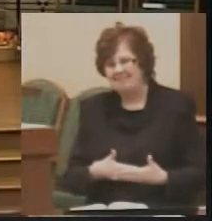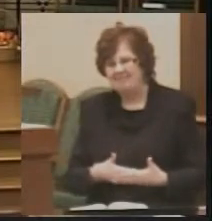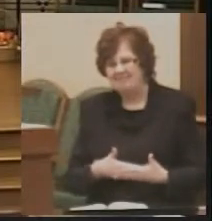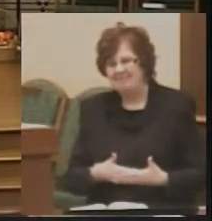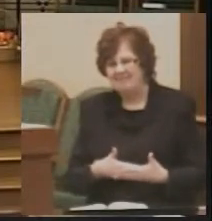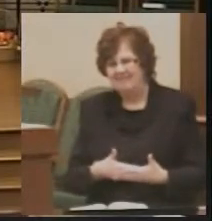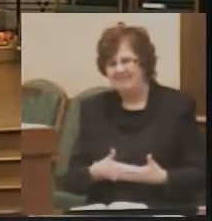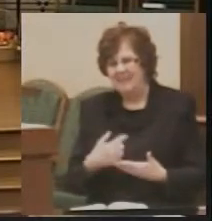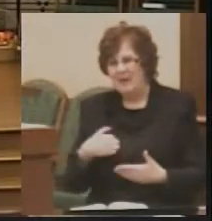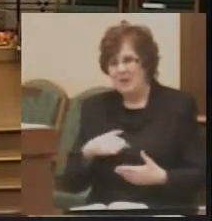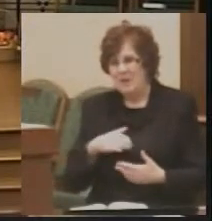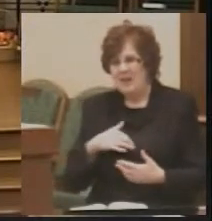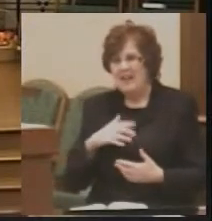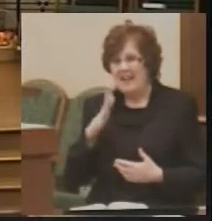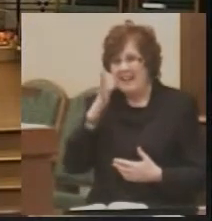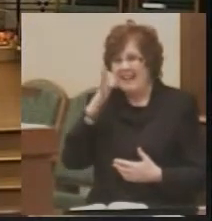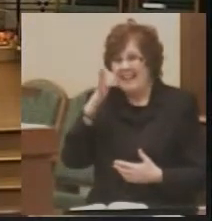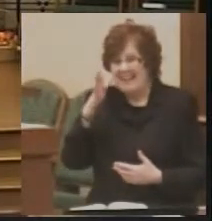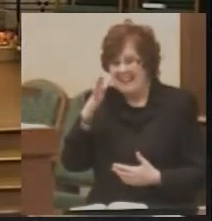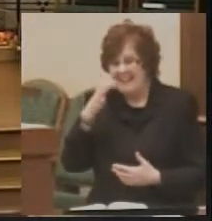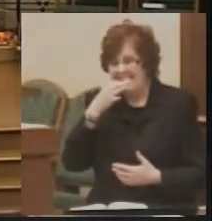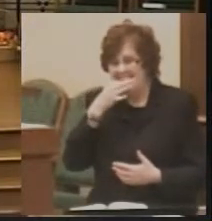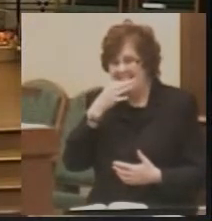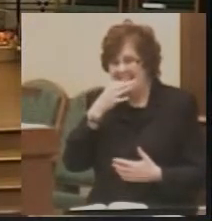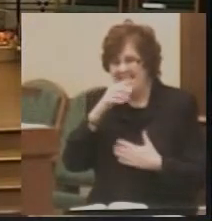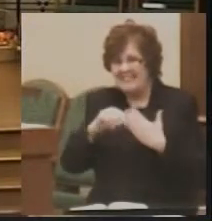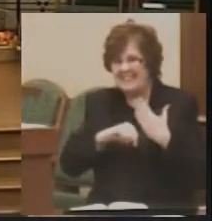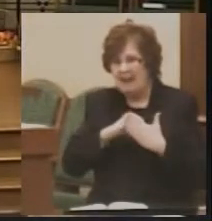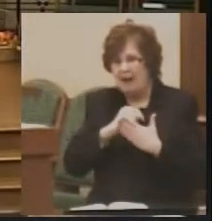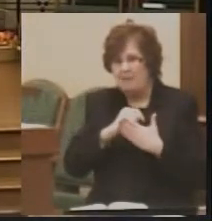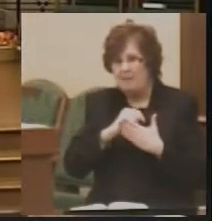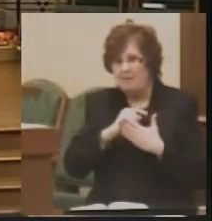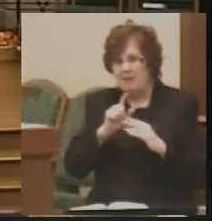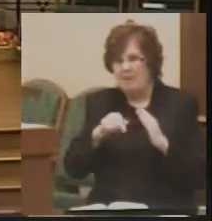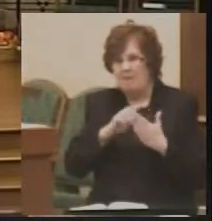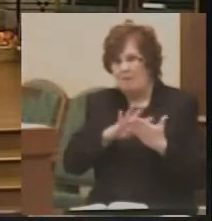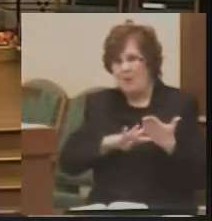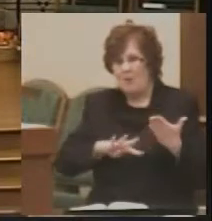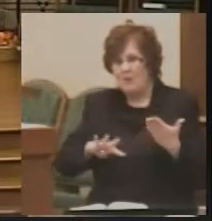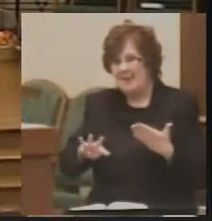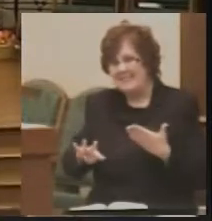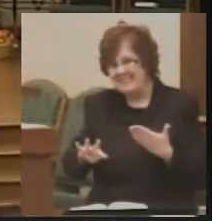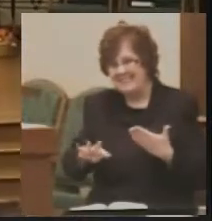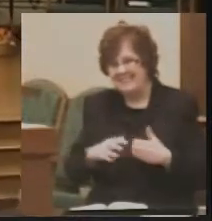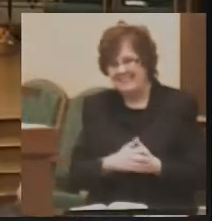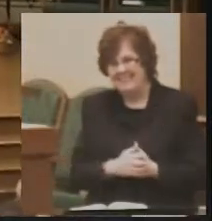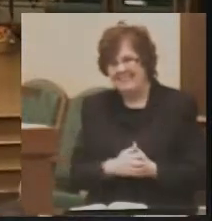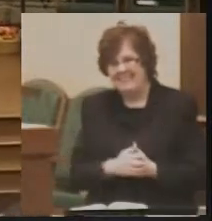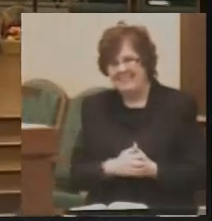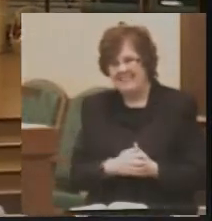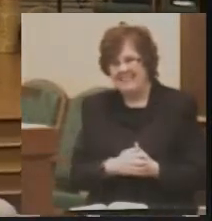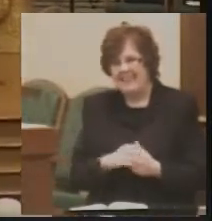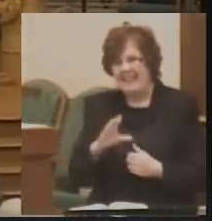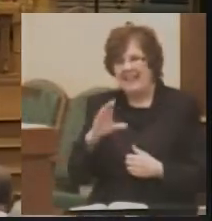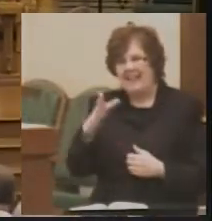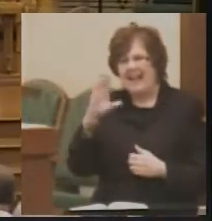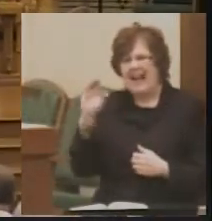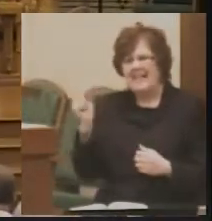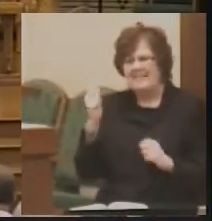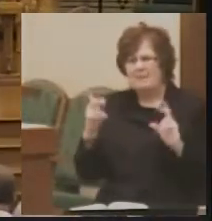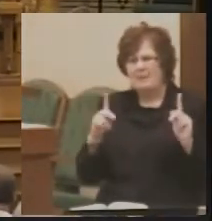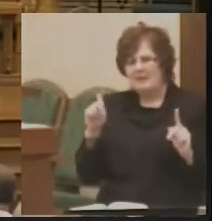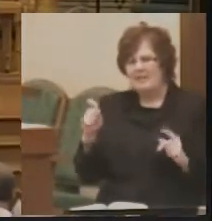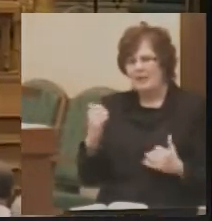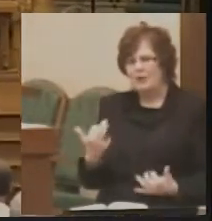And we are coming to that in about four weeks. Some of God's people needed to wait